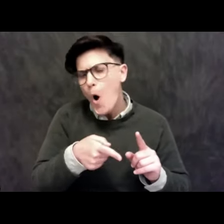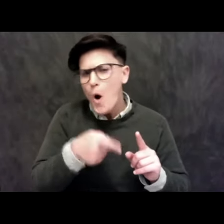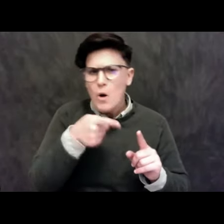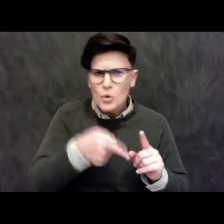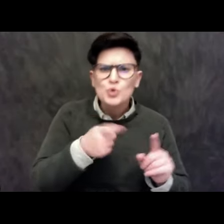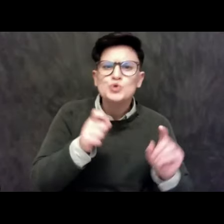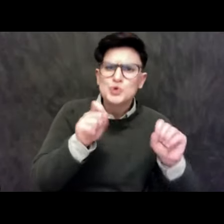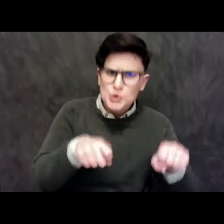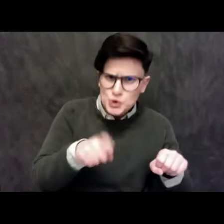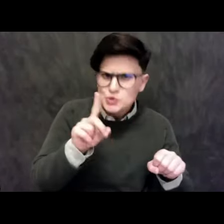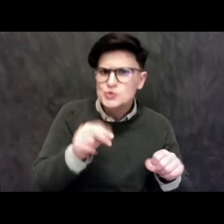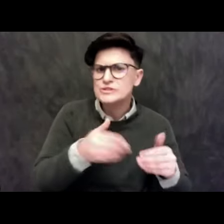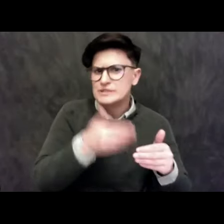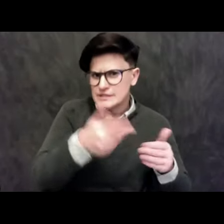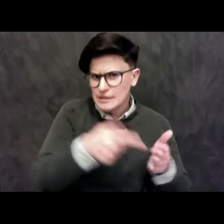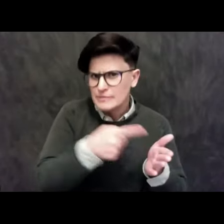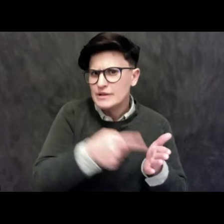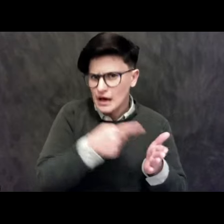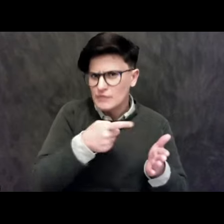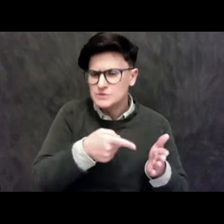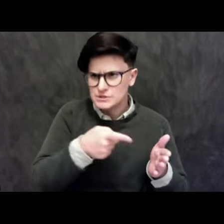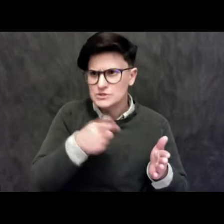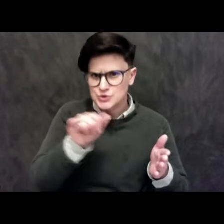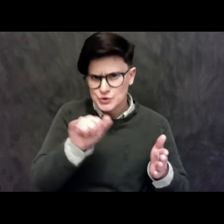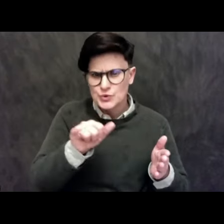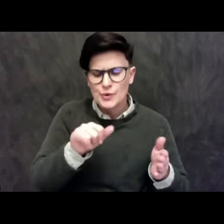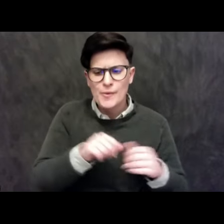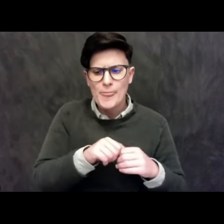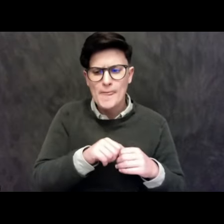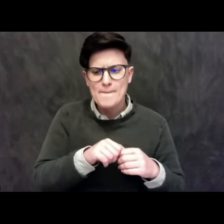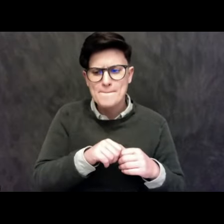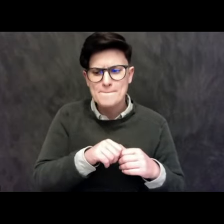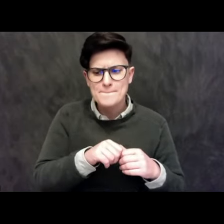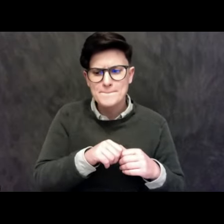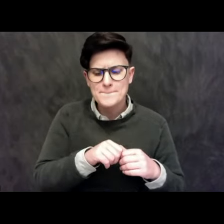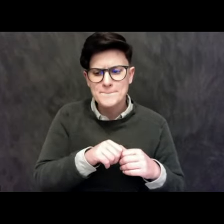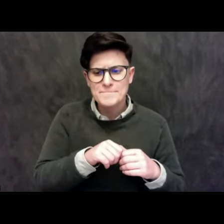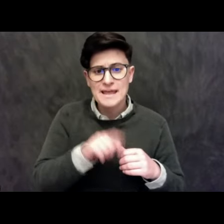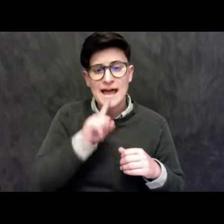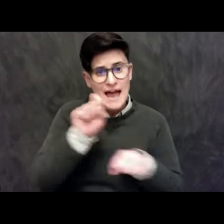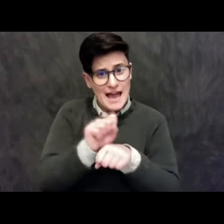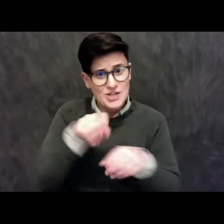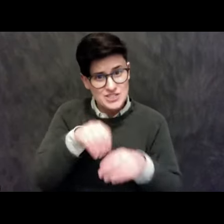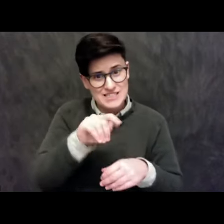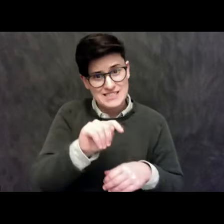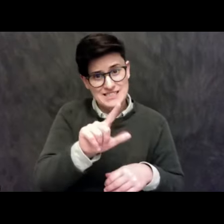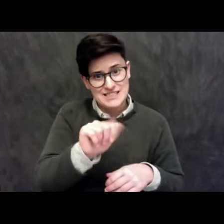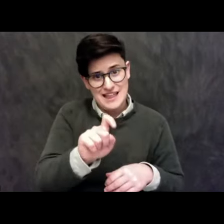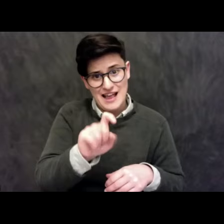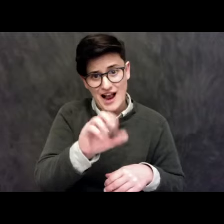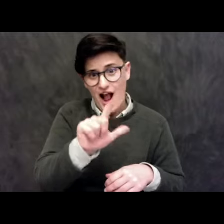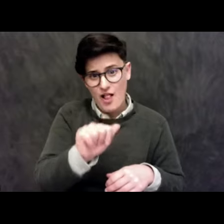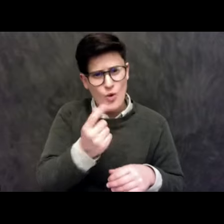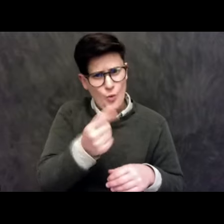polities in the area. And so, actually, in Tlaxcala, what they commemorate more